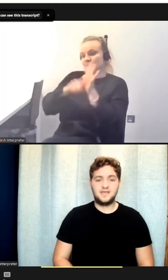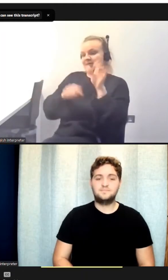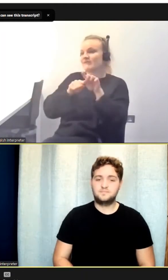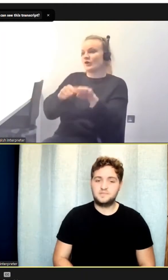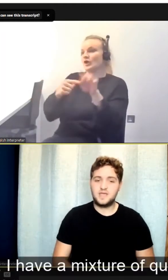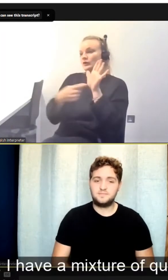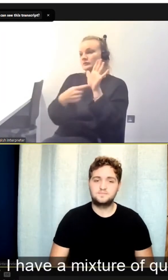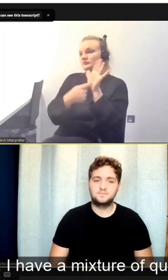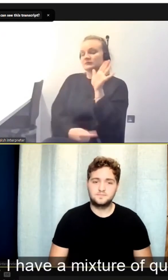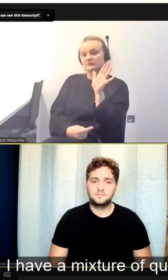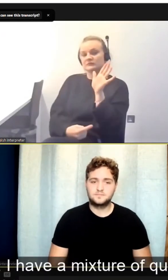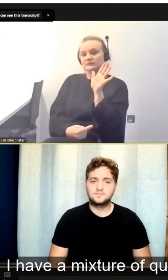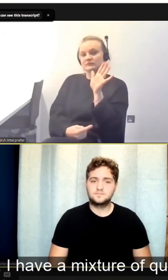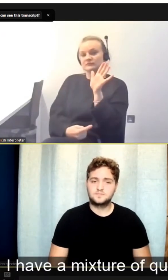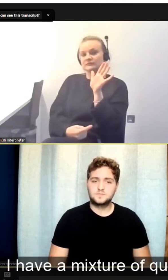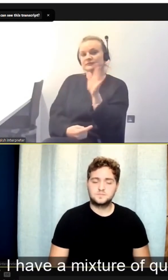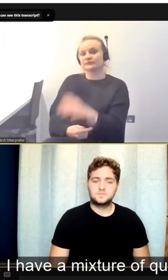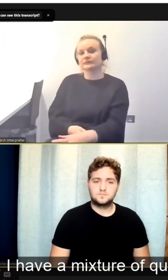Yeah. Yeah.